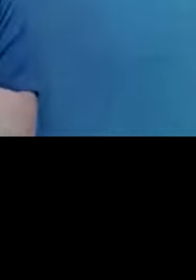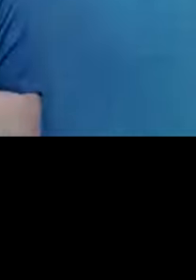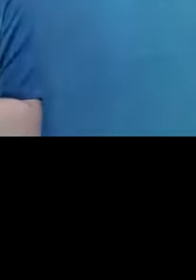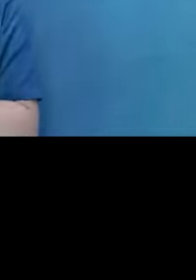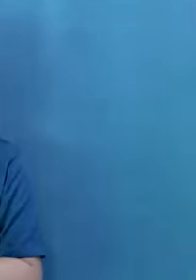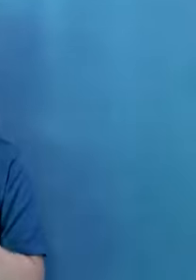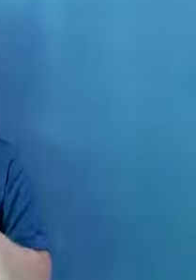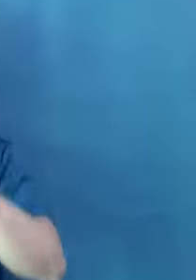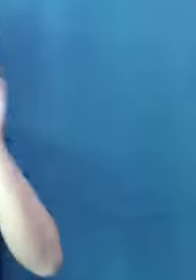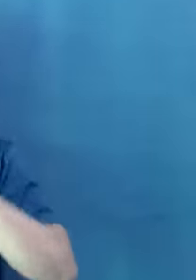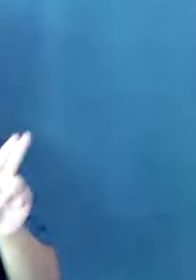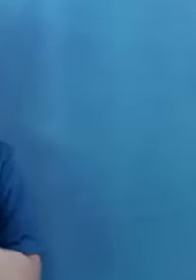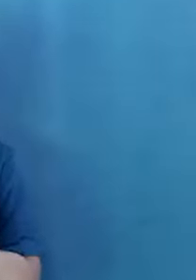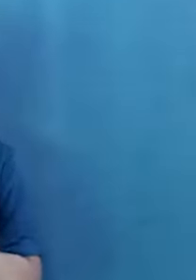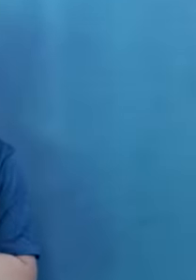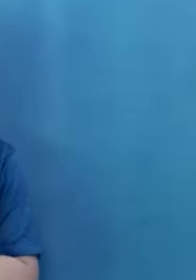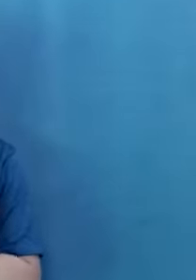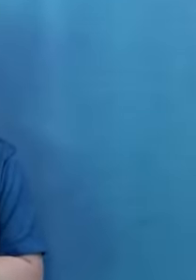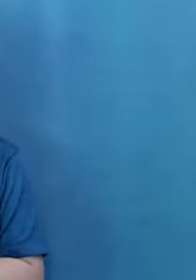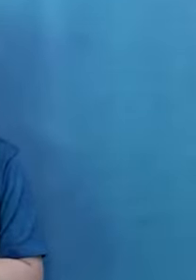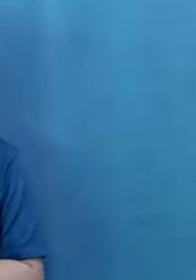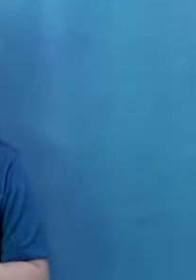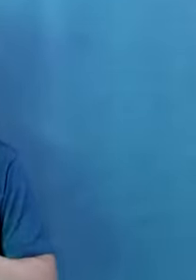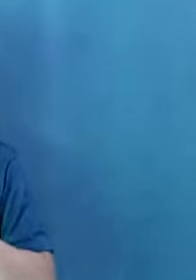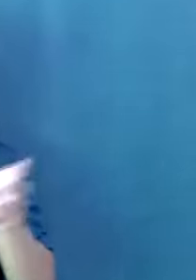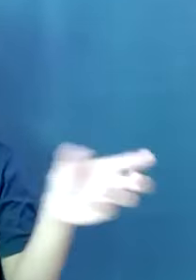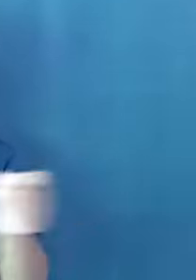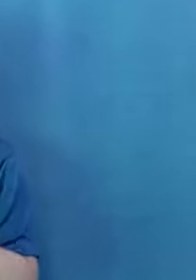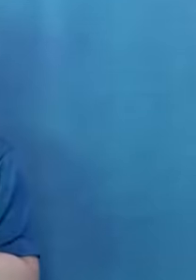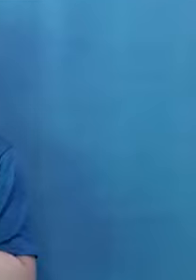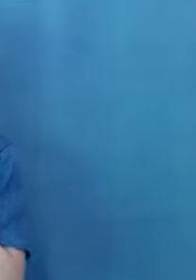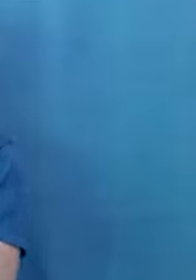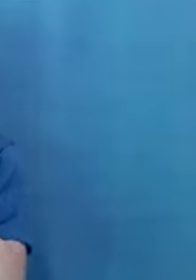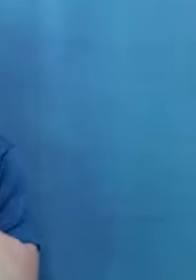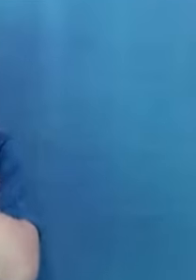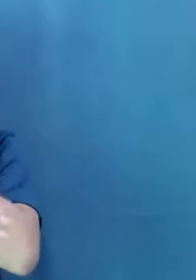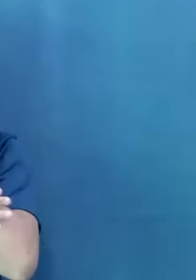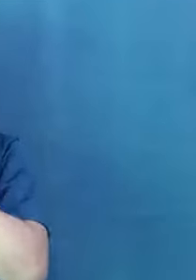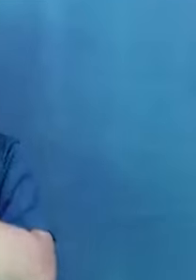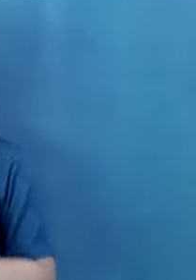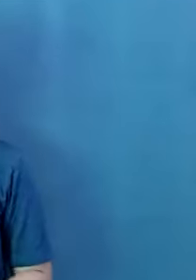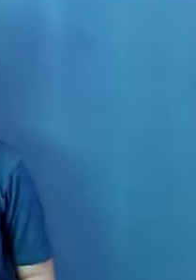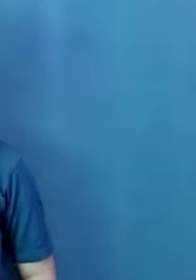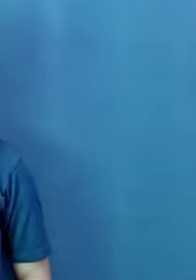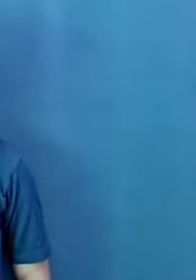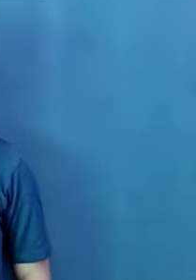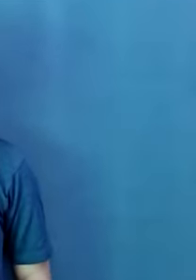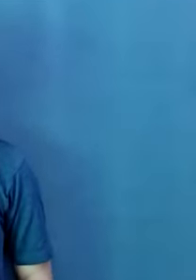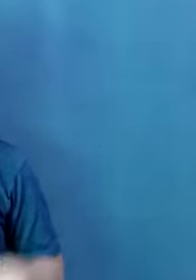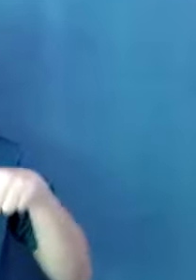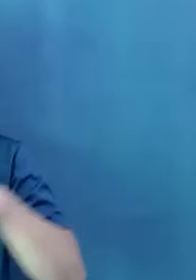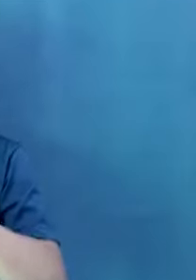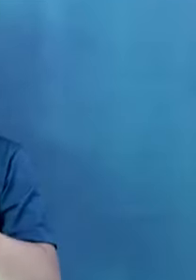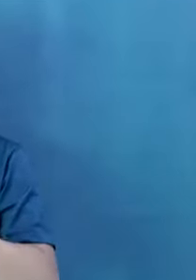international interpreter. That would really be helpful. So, um, I, I did also experience that here in the Philippines,